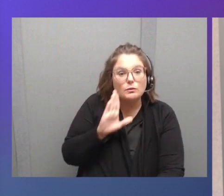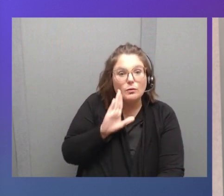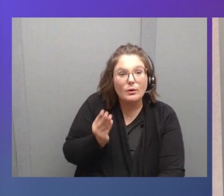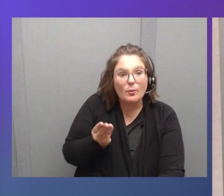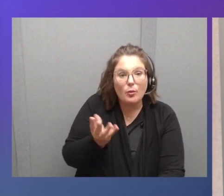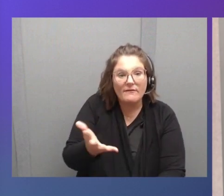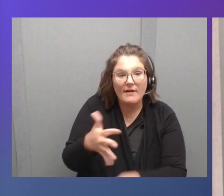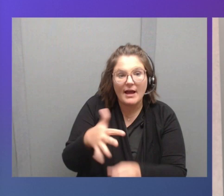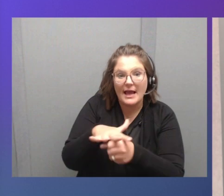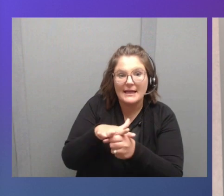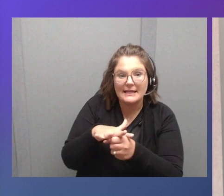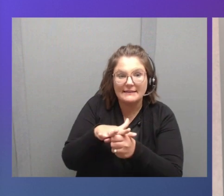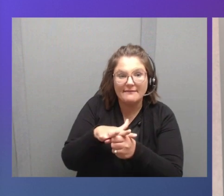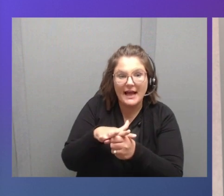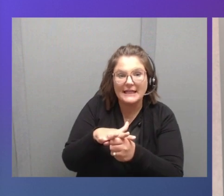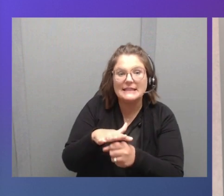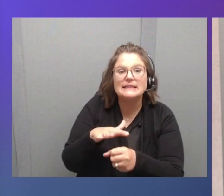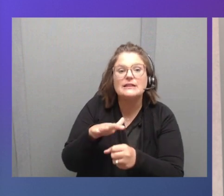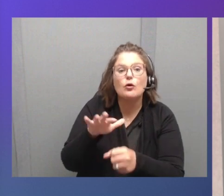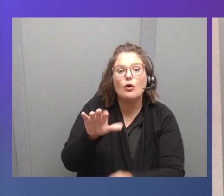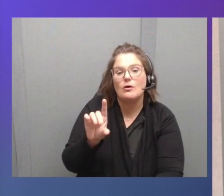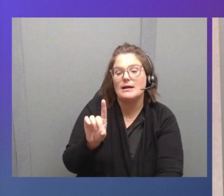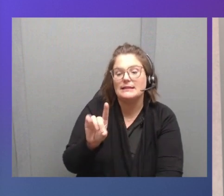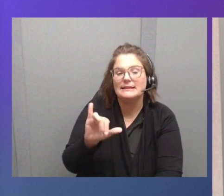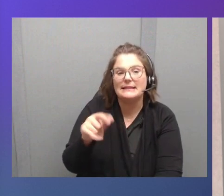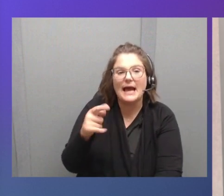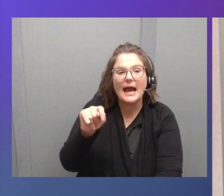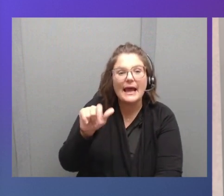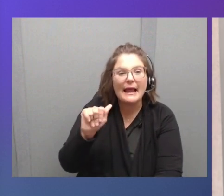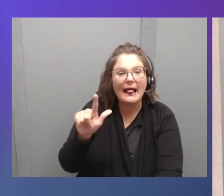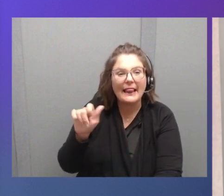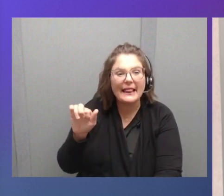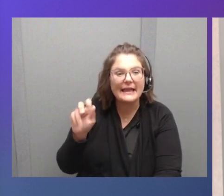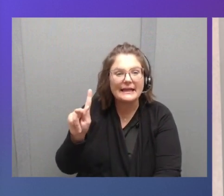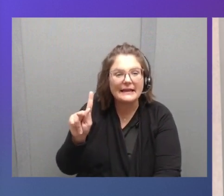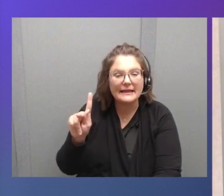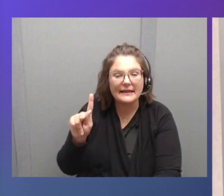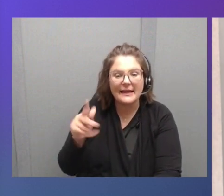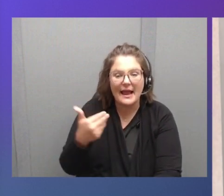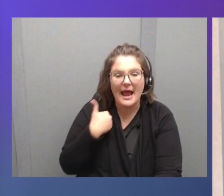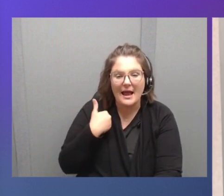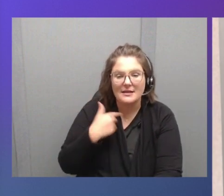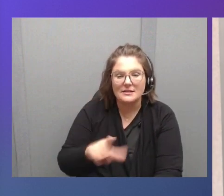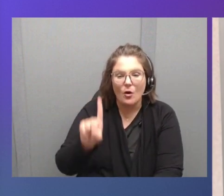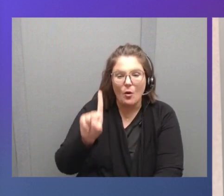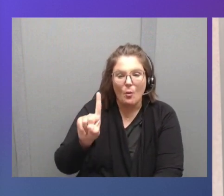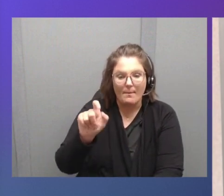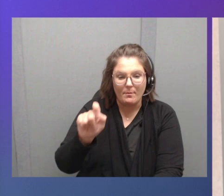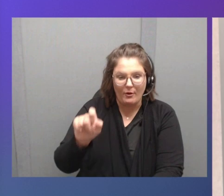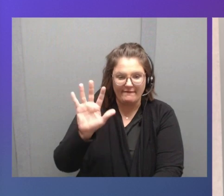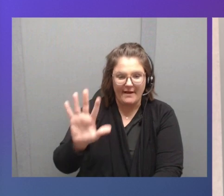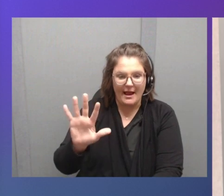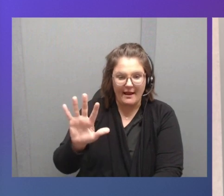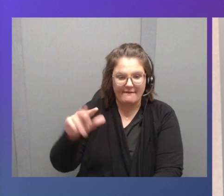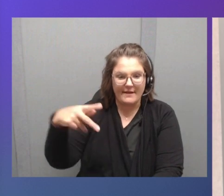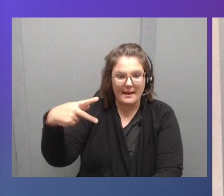local data lake that has a storage of 1.5 petabytes capacity. So this is 1.5